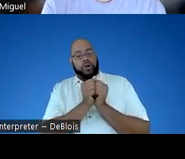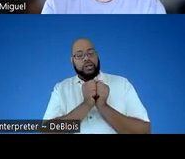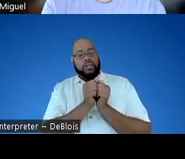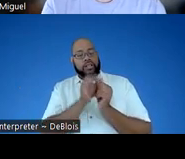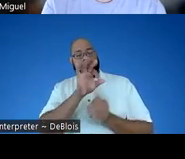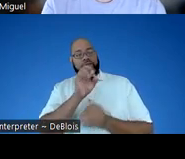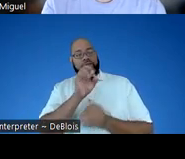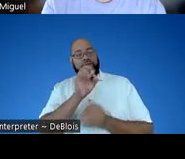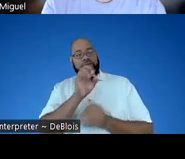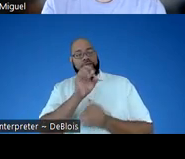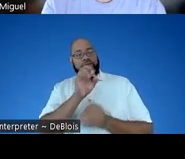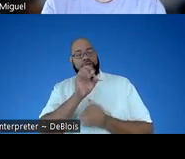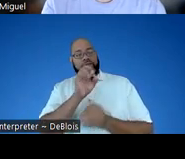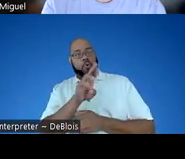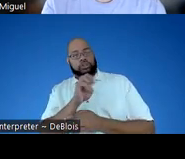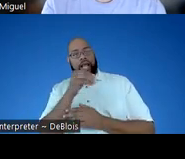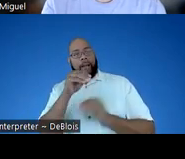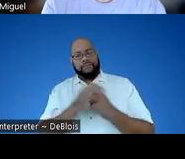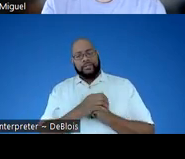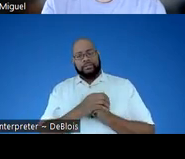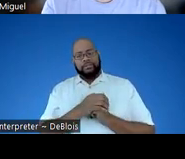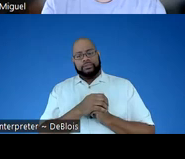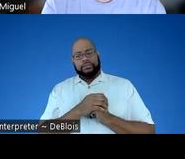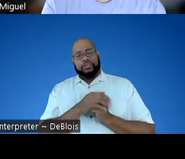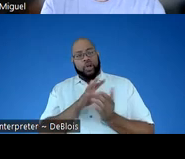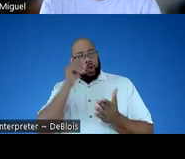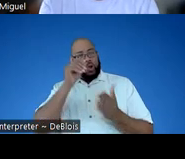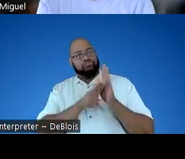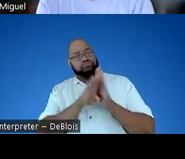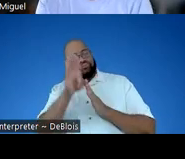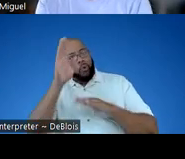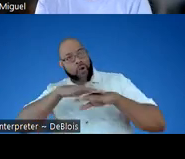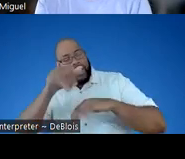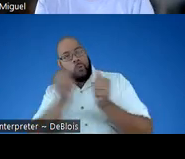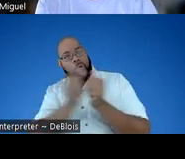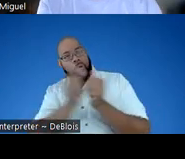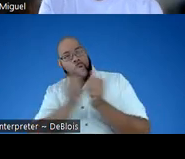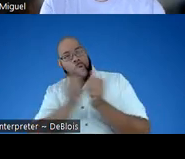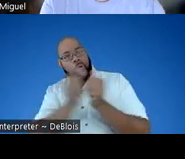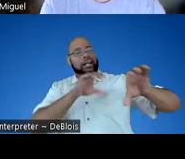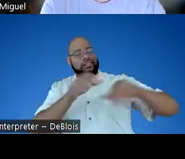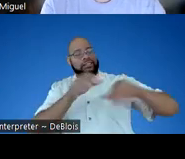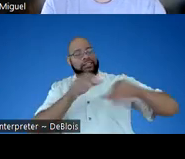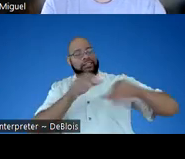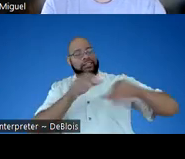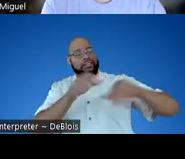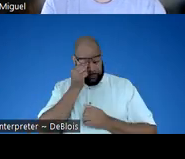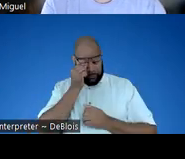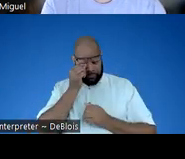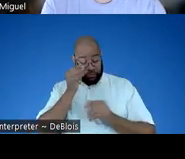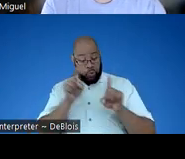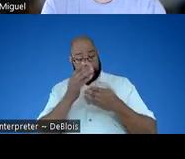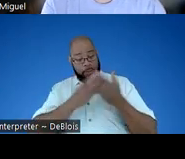motion, we have a learning trajectory on that with progressions and different activities, and also some